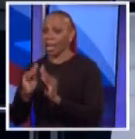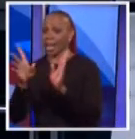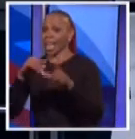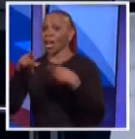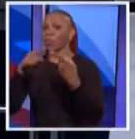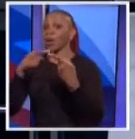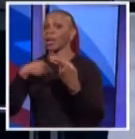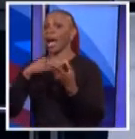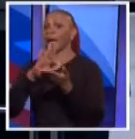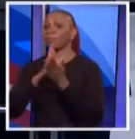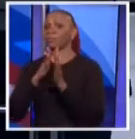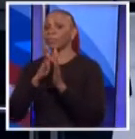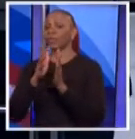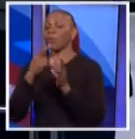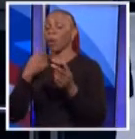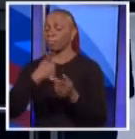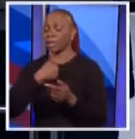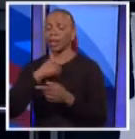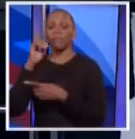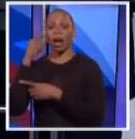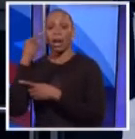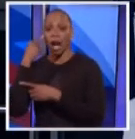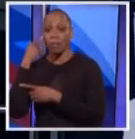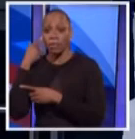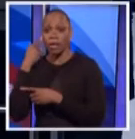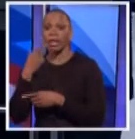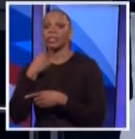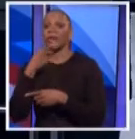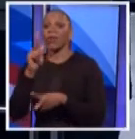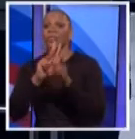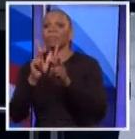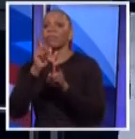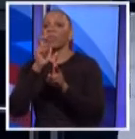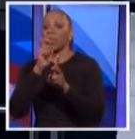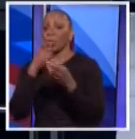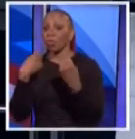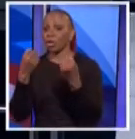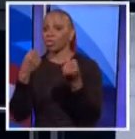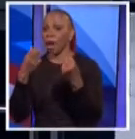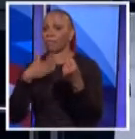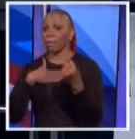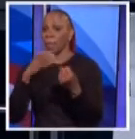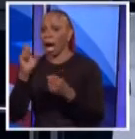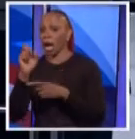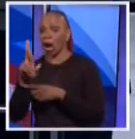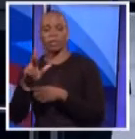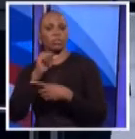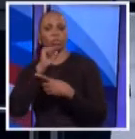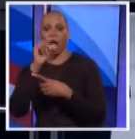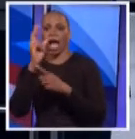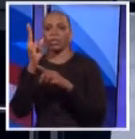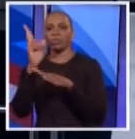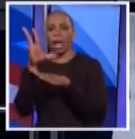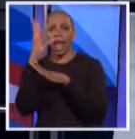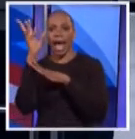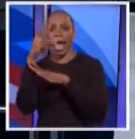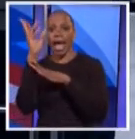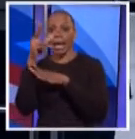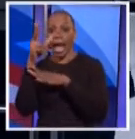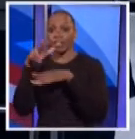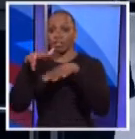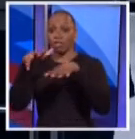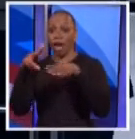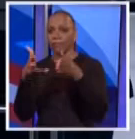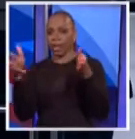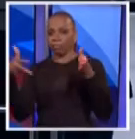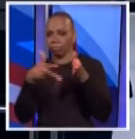I was governor and attorney general, I instructed those who were driving me when I was head of security, I said, do not do it. It is simply not the right